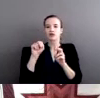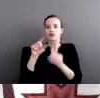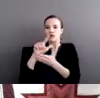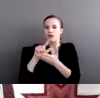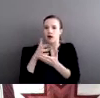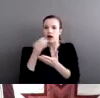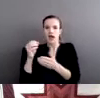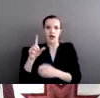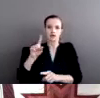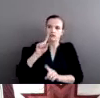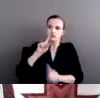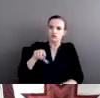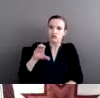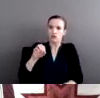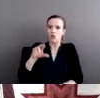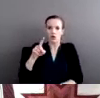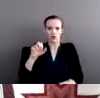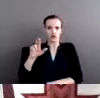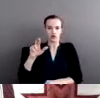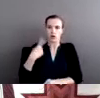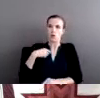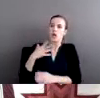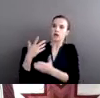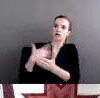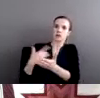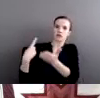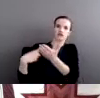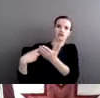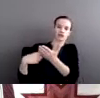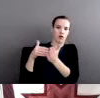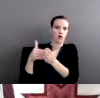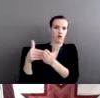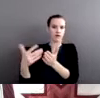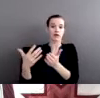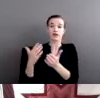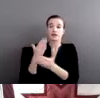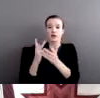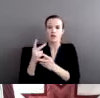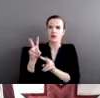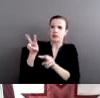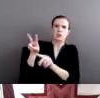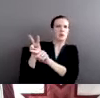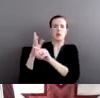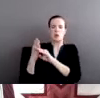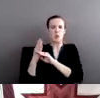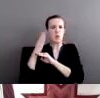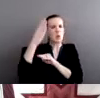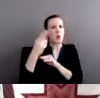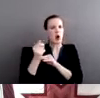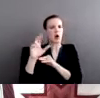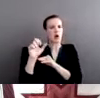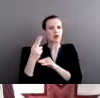culture. And some people will critique it as being overly harsh, overly targeted to